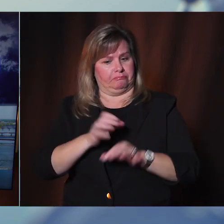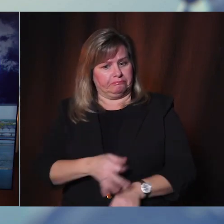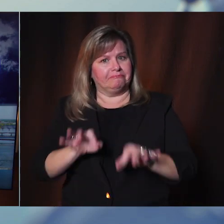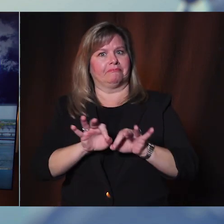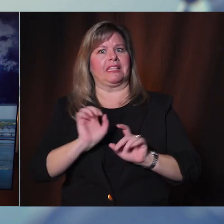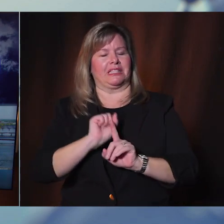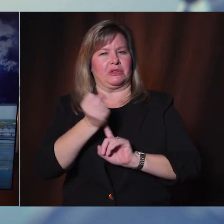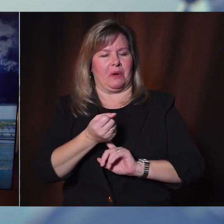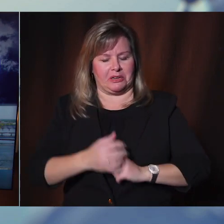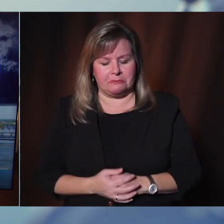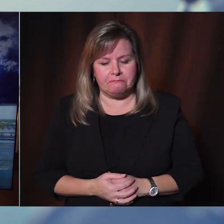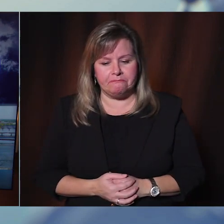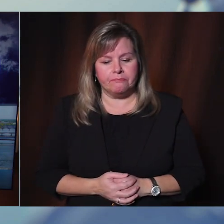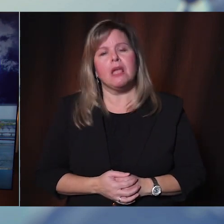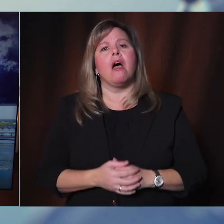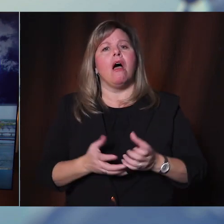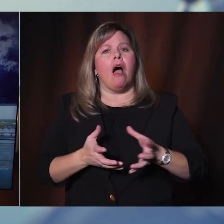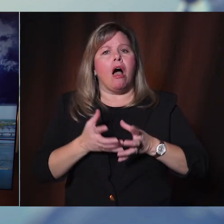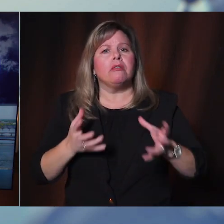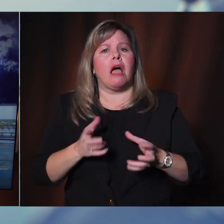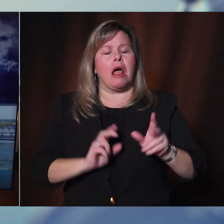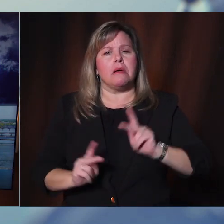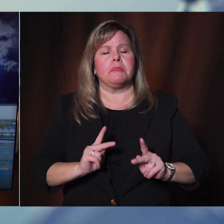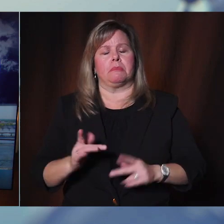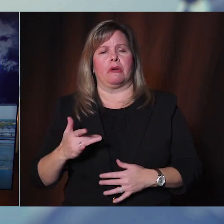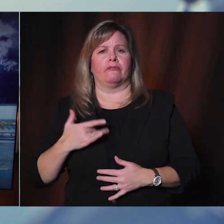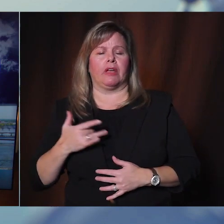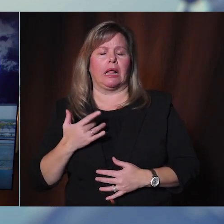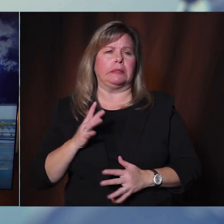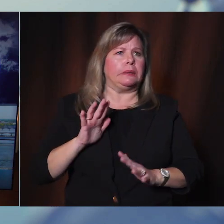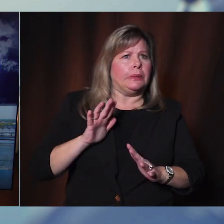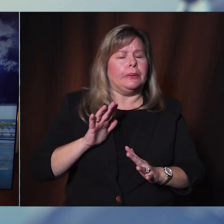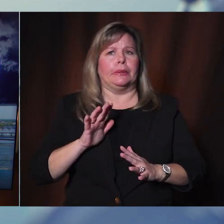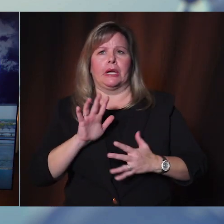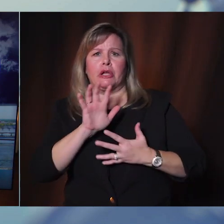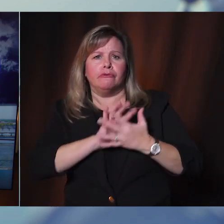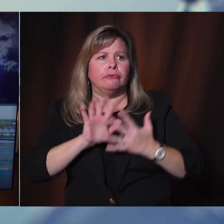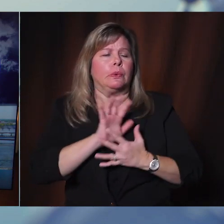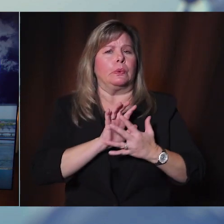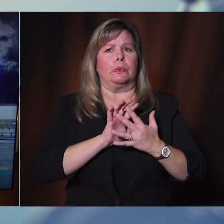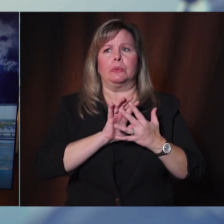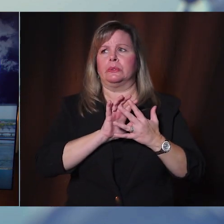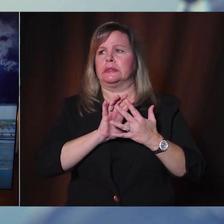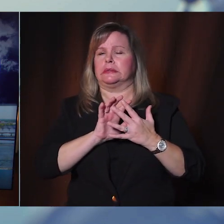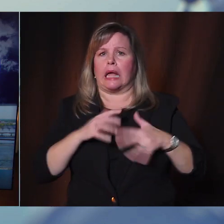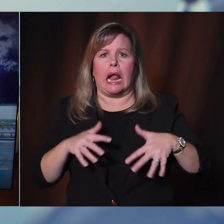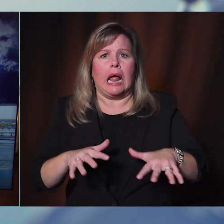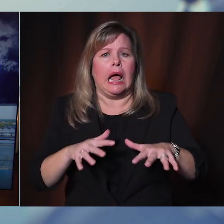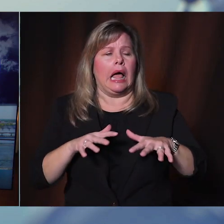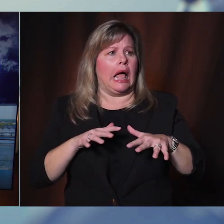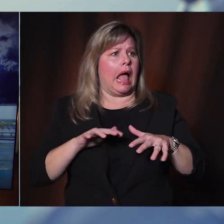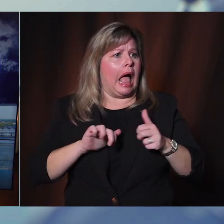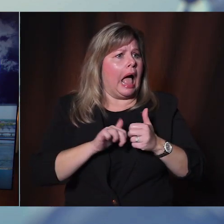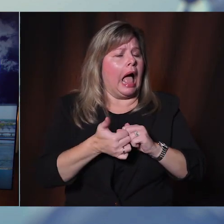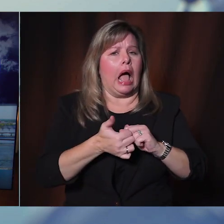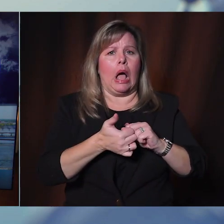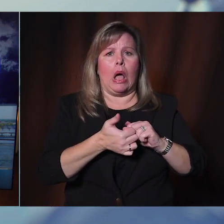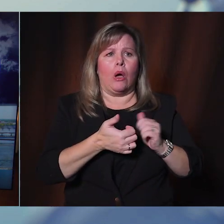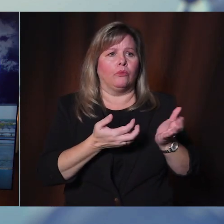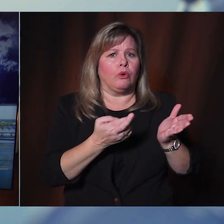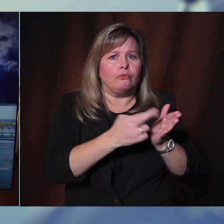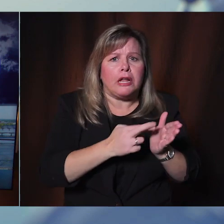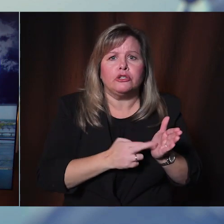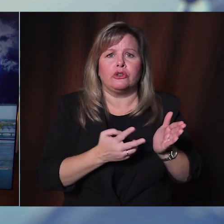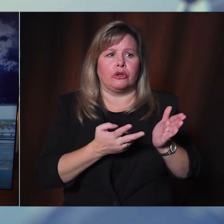understand that there is a lot of confusion and anxiety about how to register for a vaccine appointment, where to physically